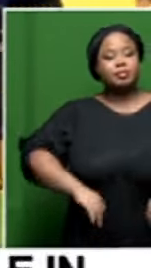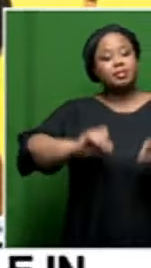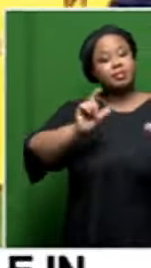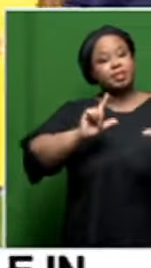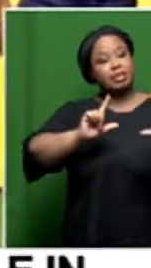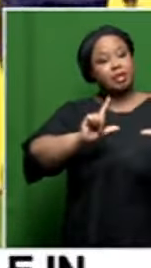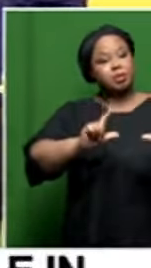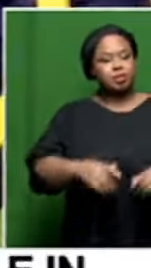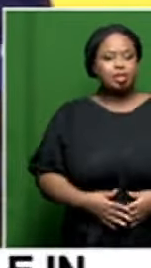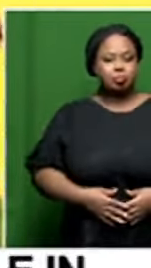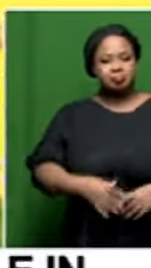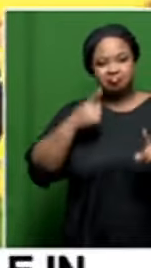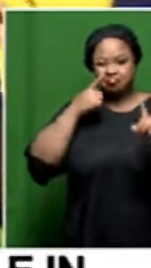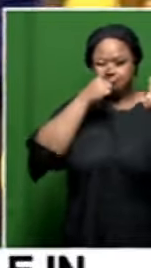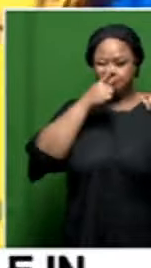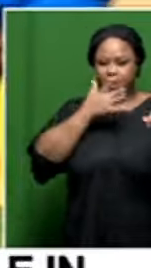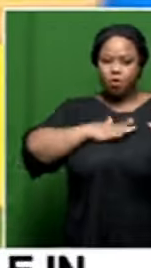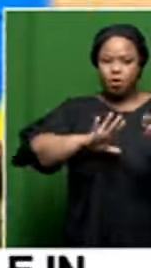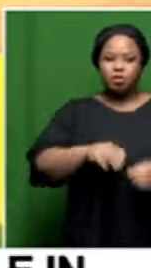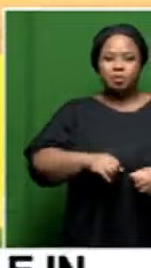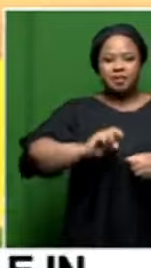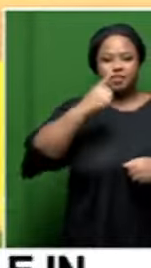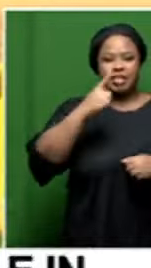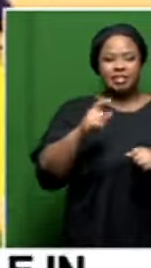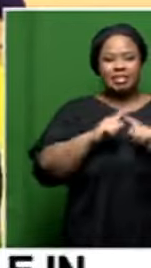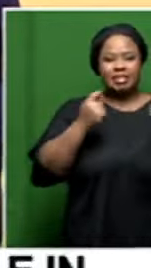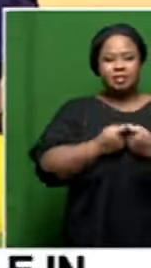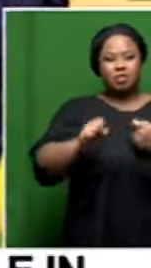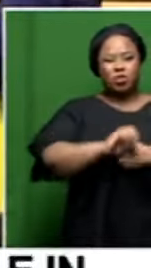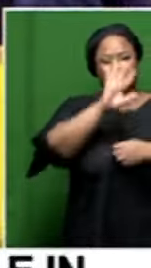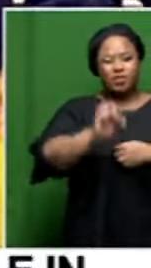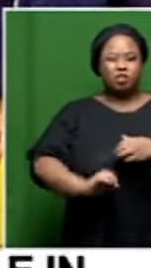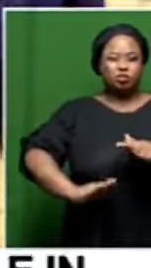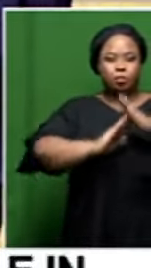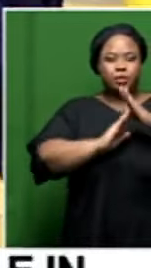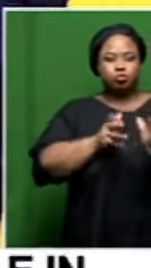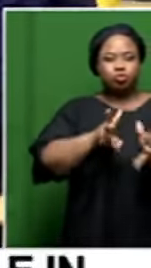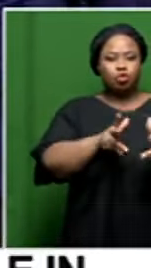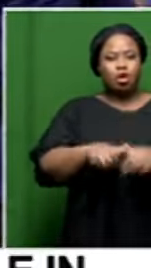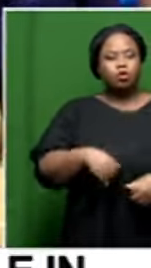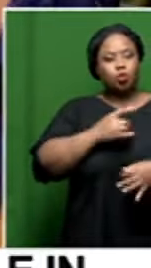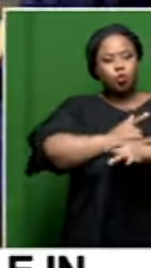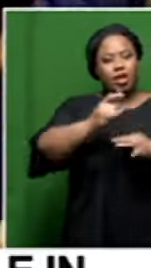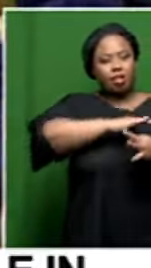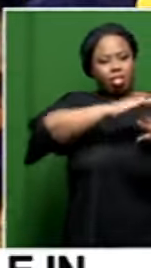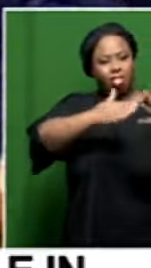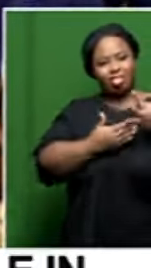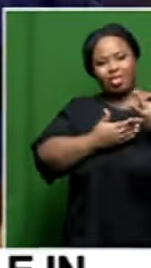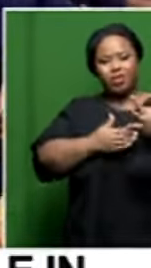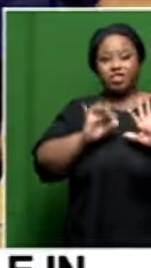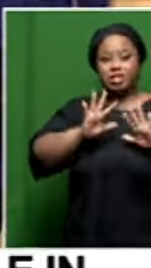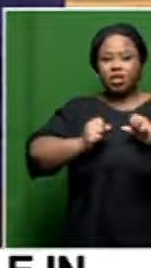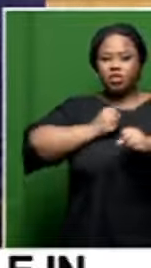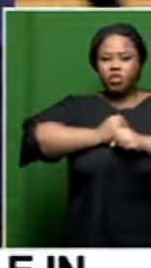Mamaladu Sundowns are aiming to become the first team in South Africa's top flight football to win a treble in 10 years.